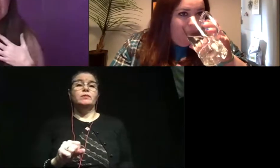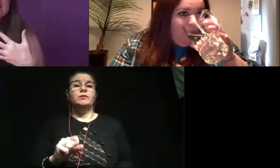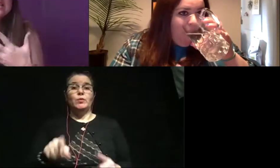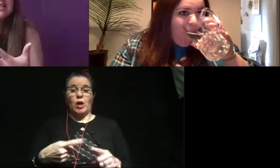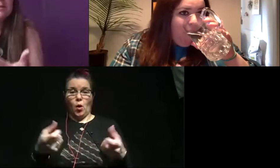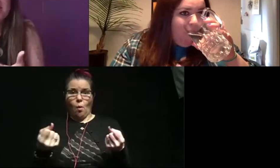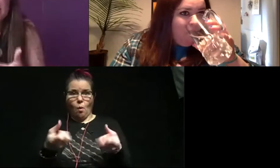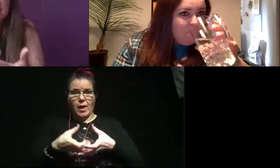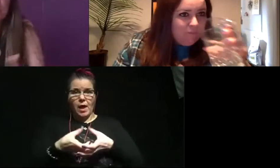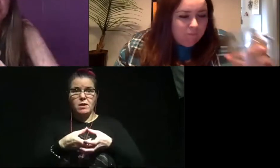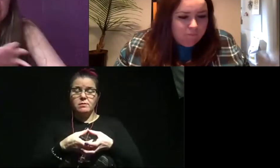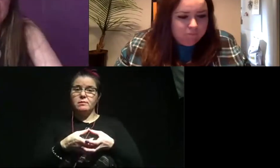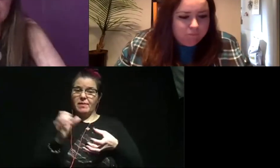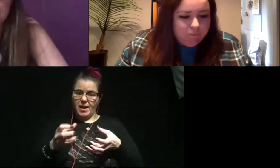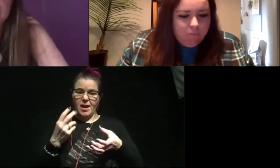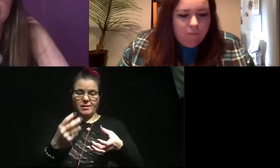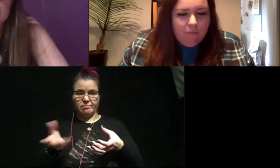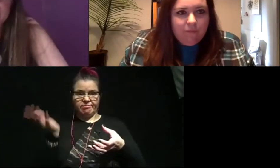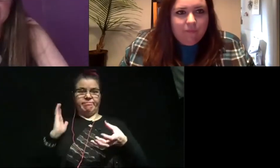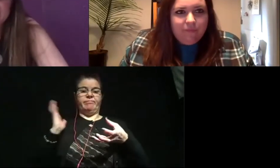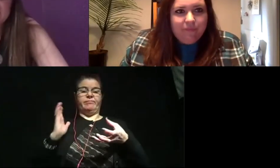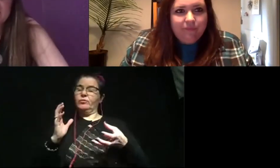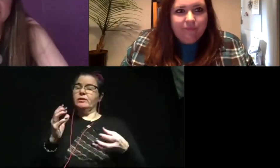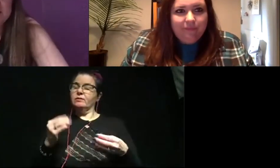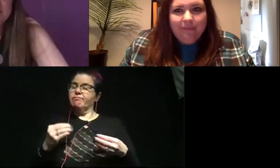something that old, it is absolutely magnificent.